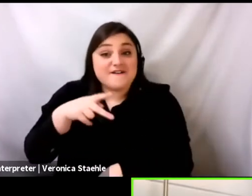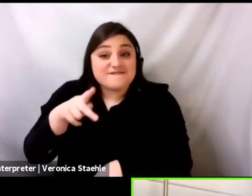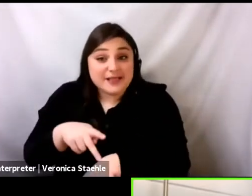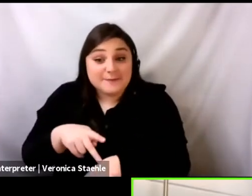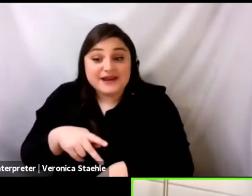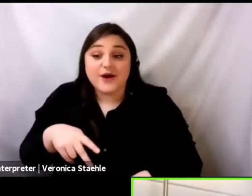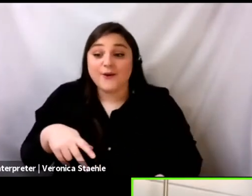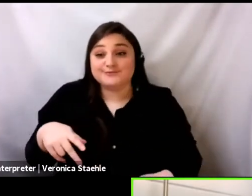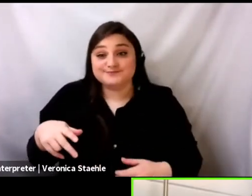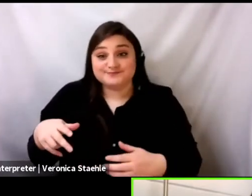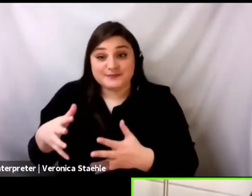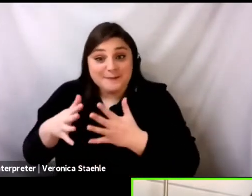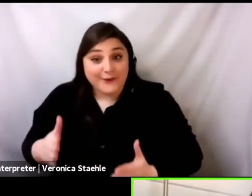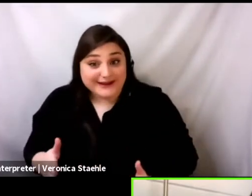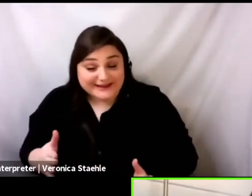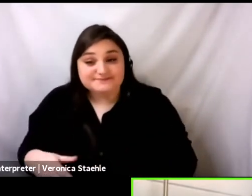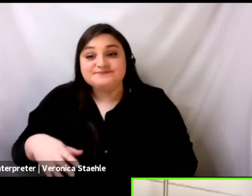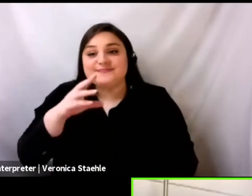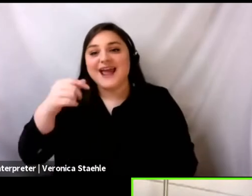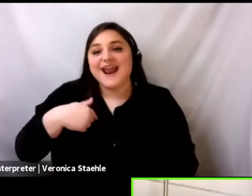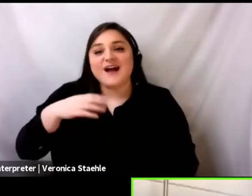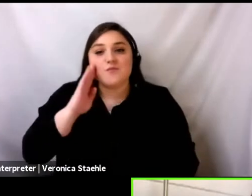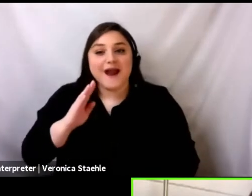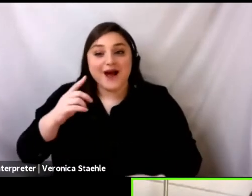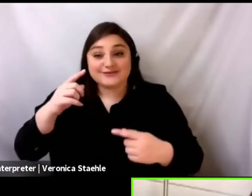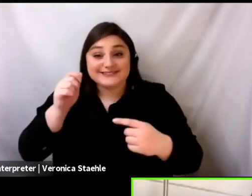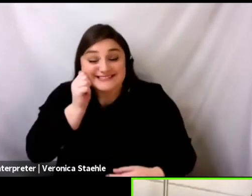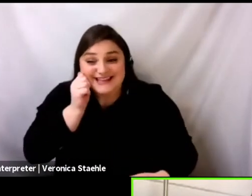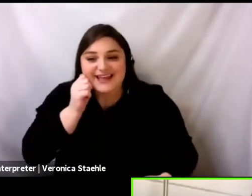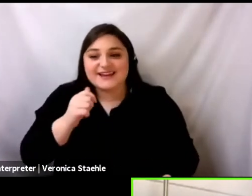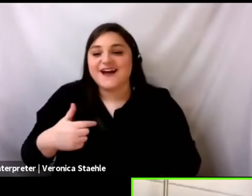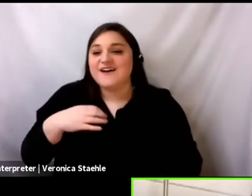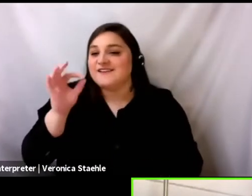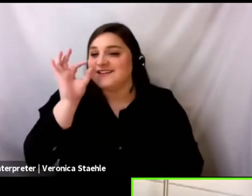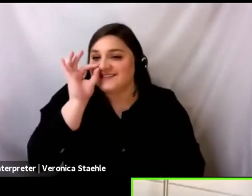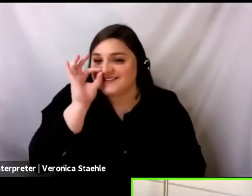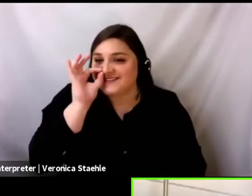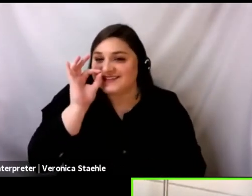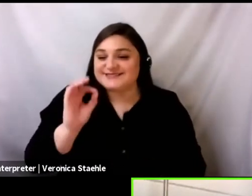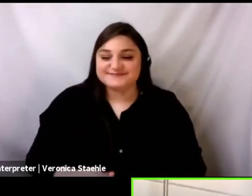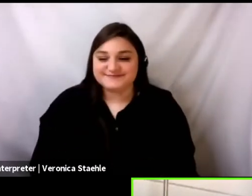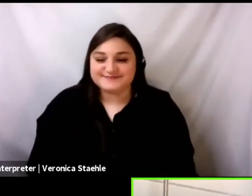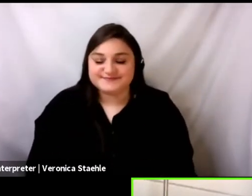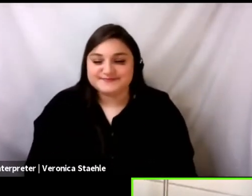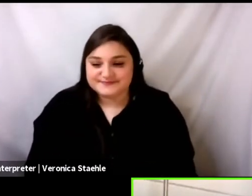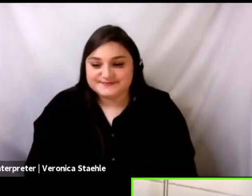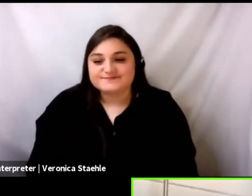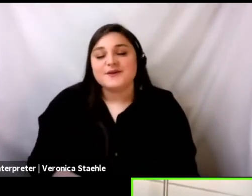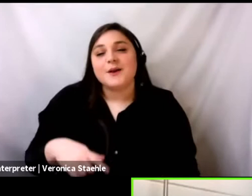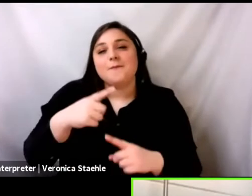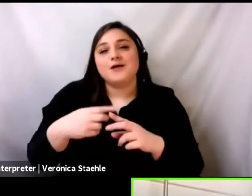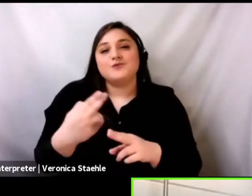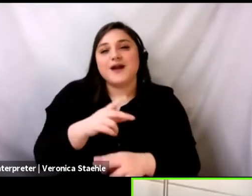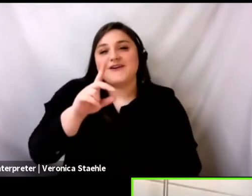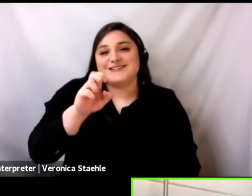brown skin. I have an opal nose ring. That's my birthstone, by the way. And I have a denim top.